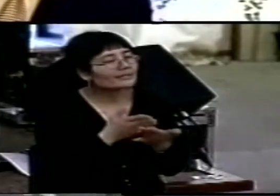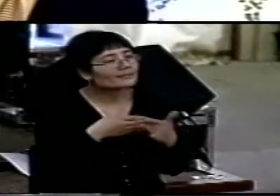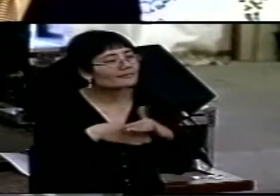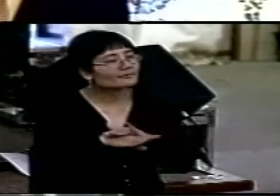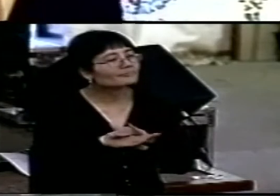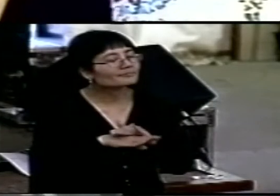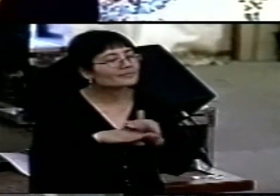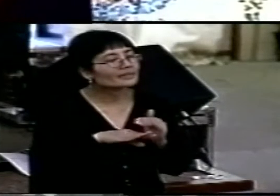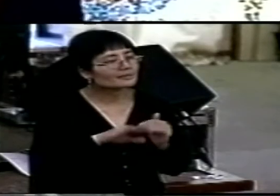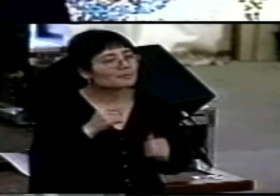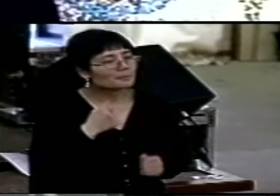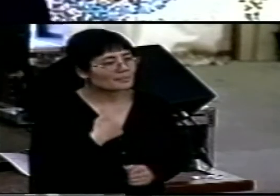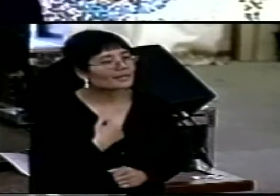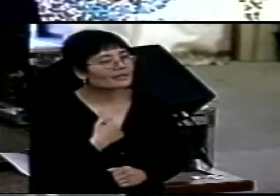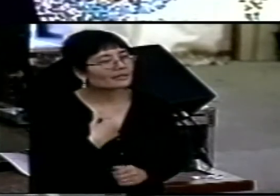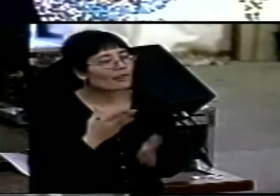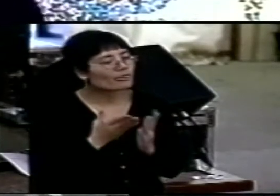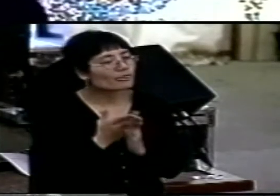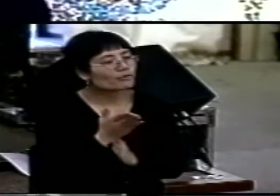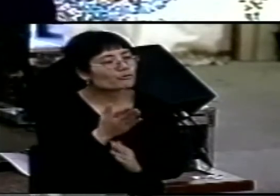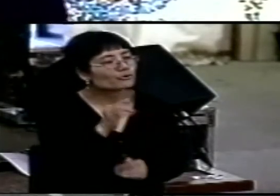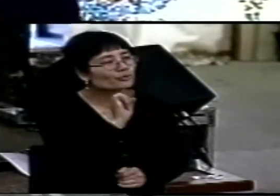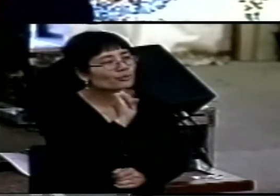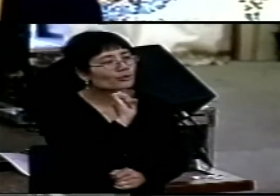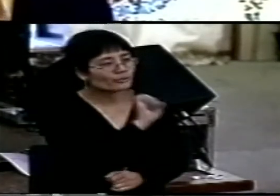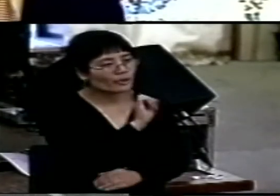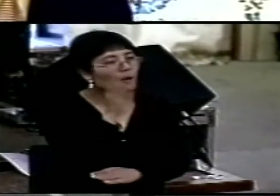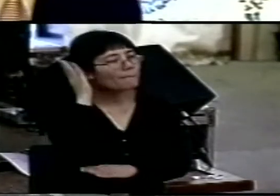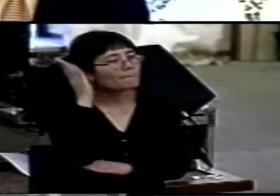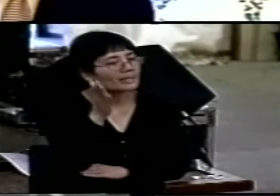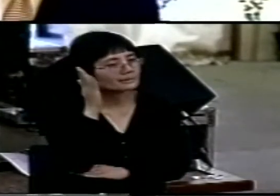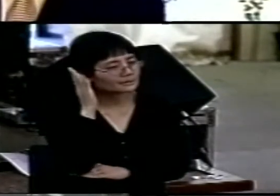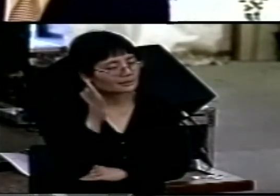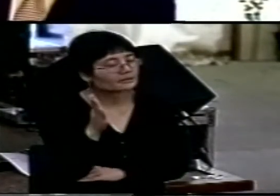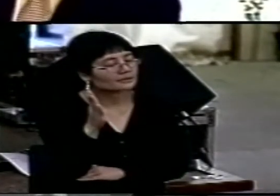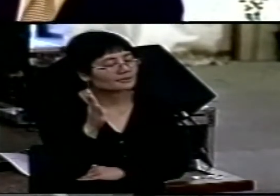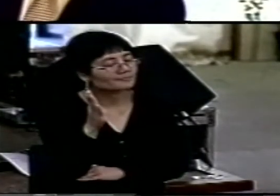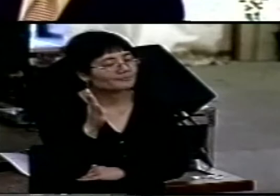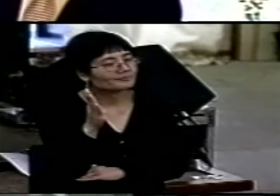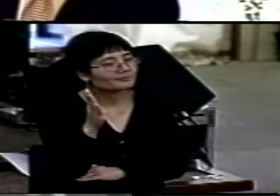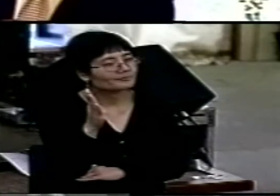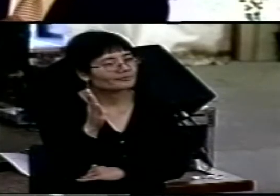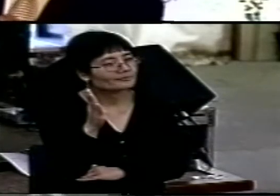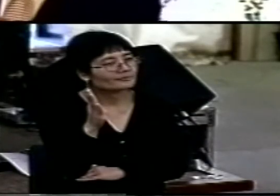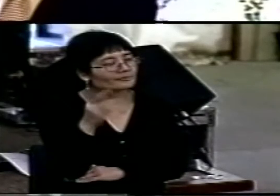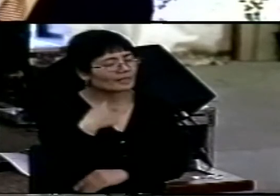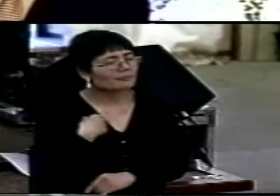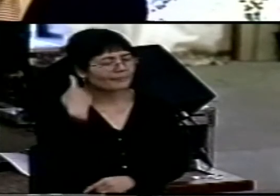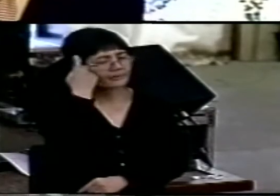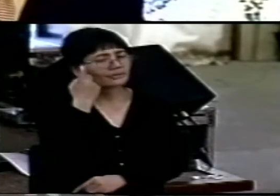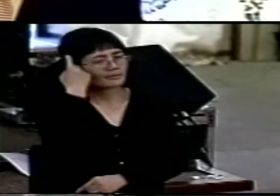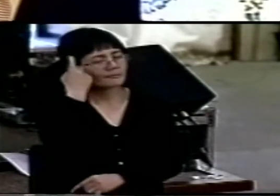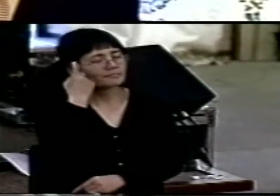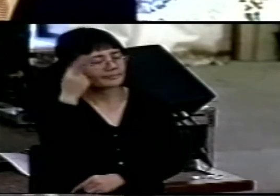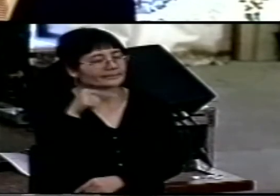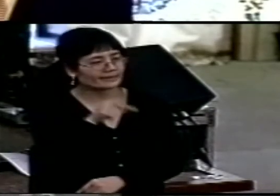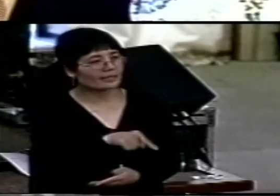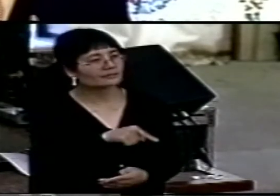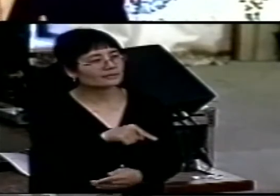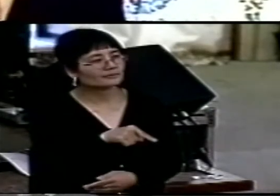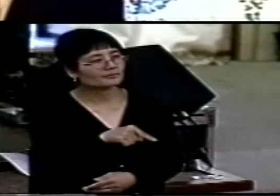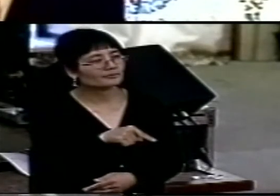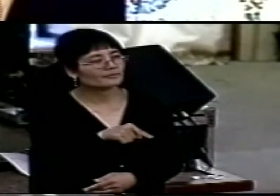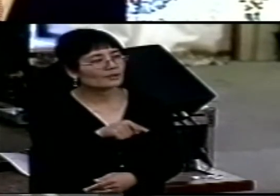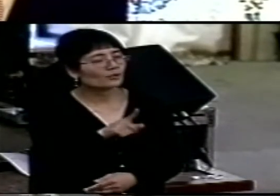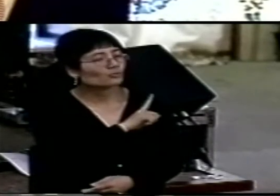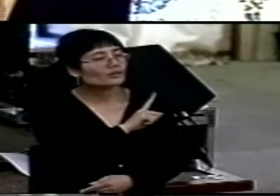through their message. I've been thinking about that quite a bit because this